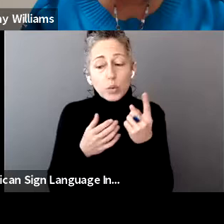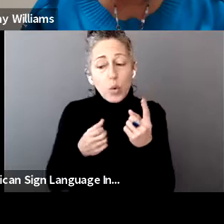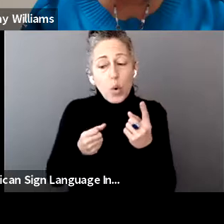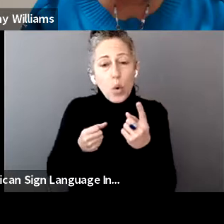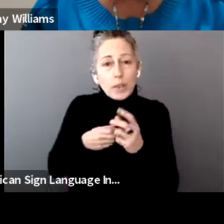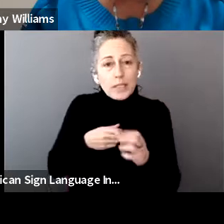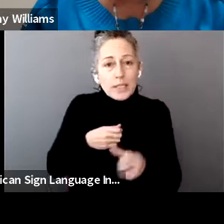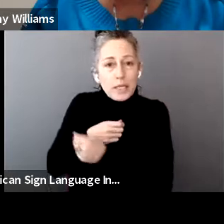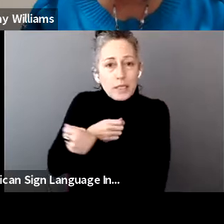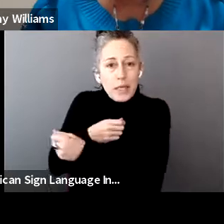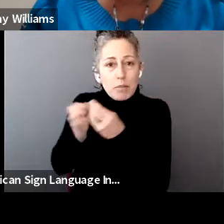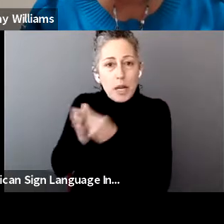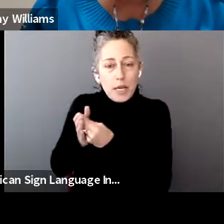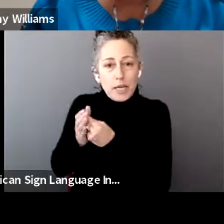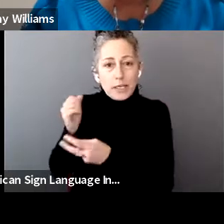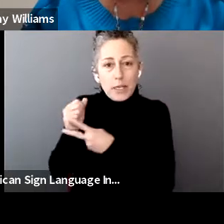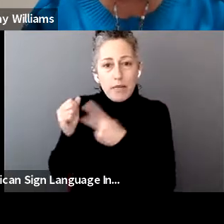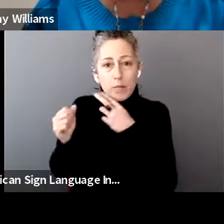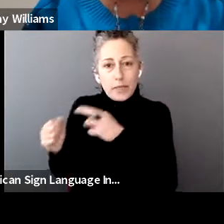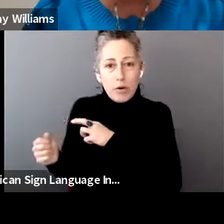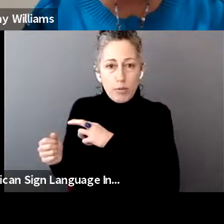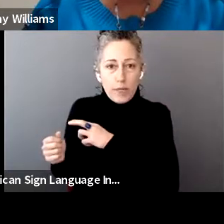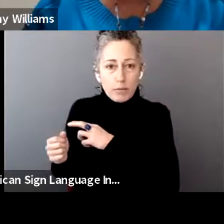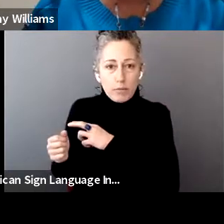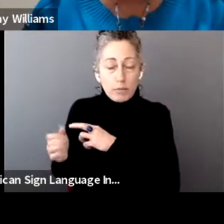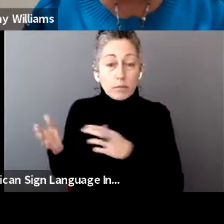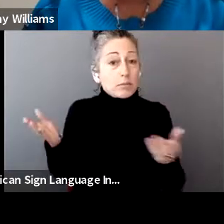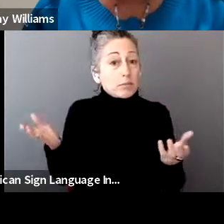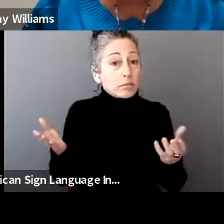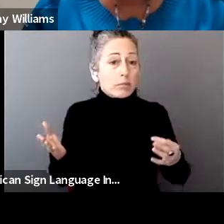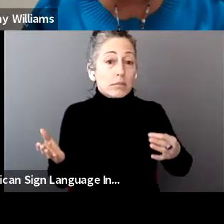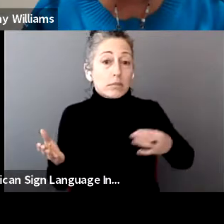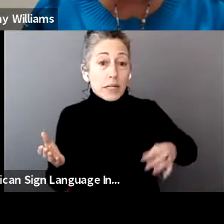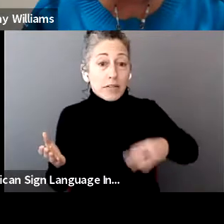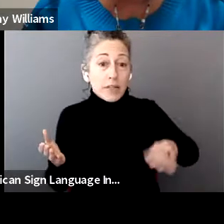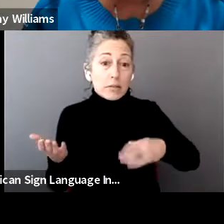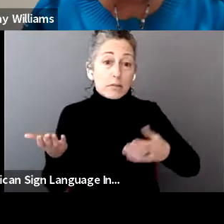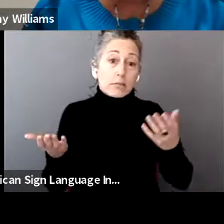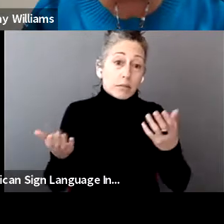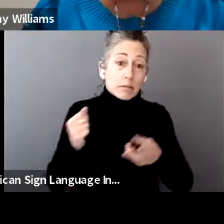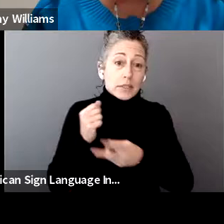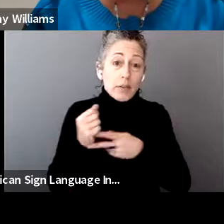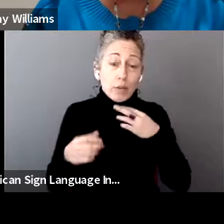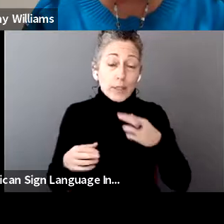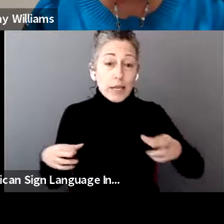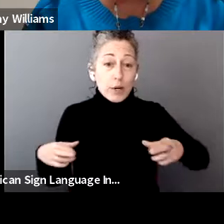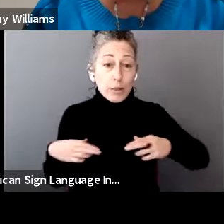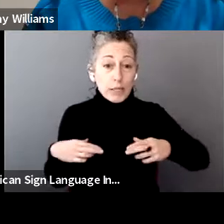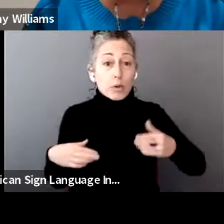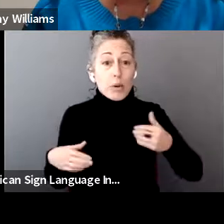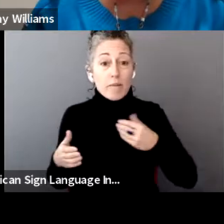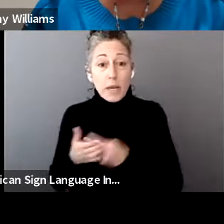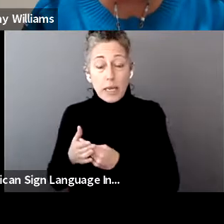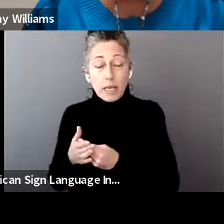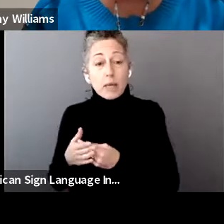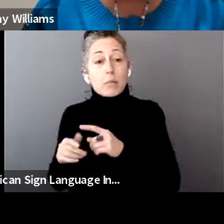set aside to save for your retirement. The benefit, of course, you're saving for your retirement. But not only that, you're saving